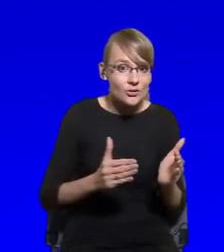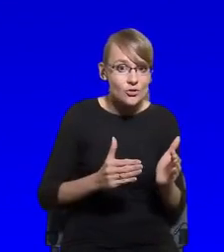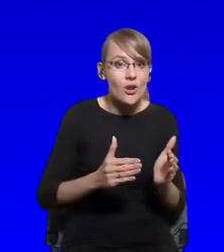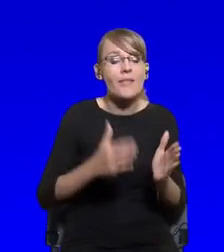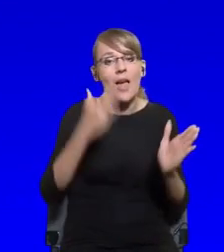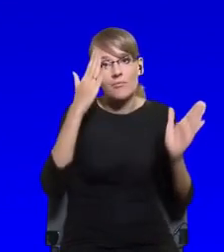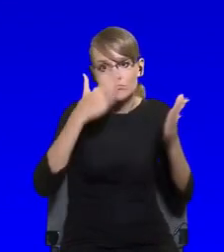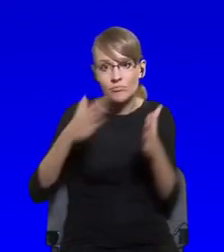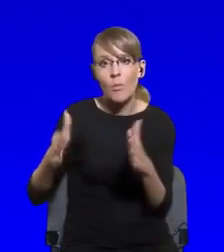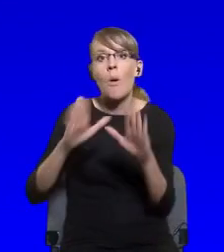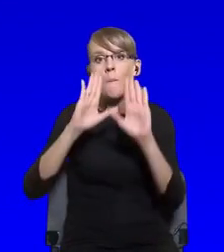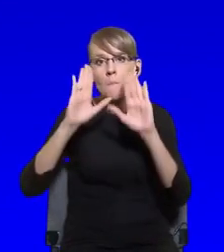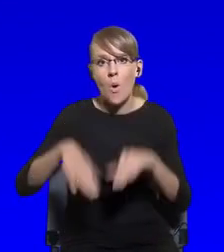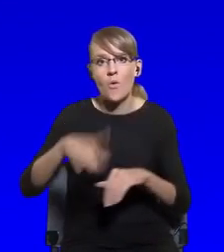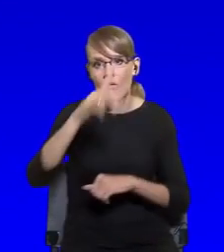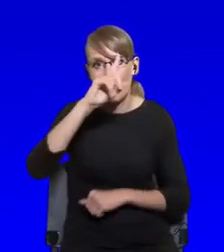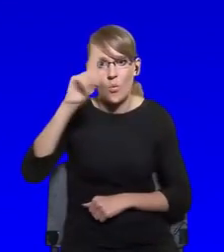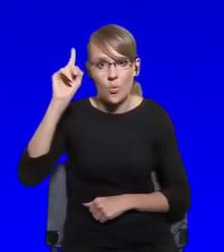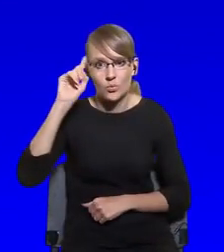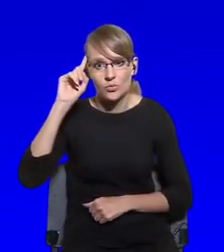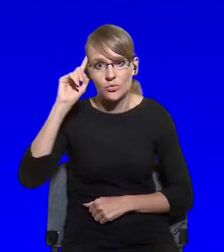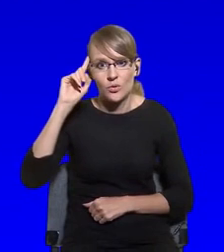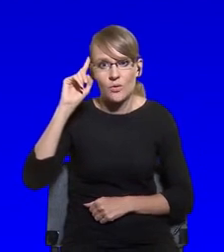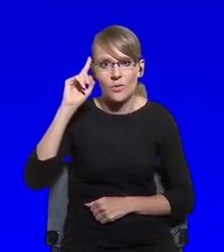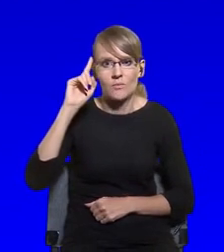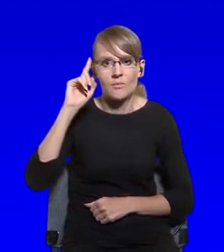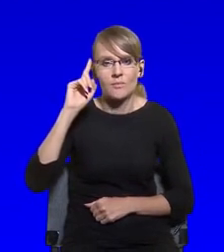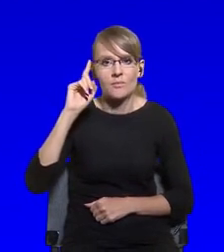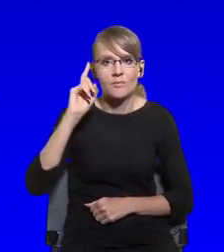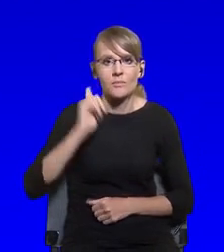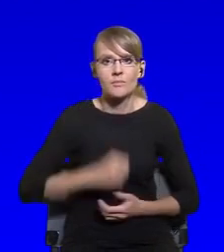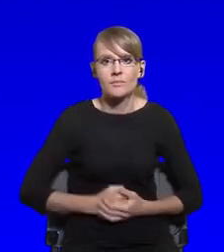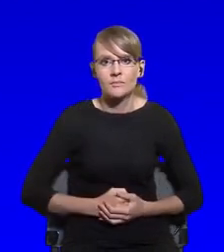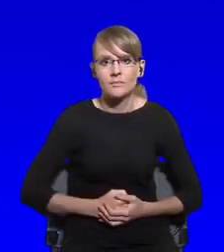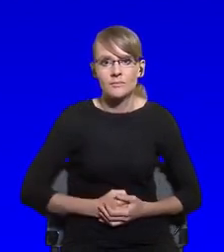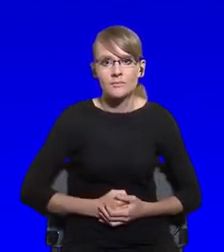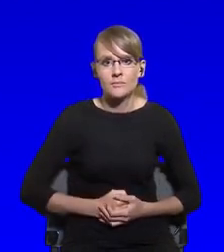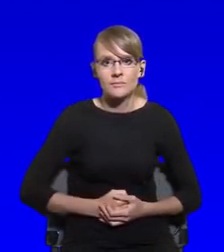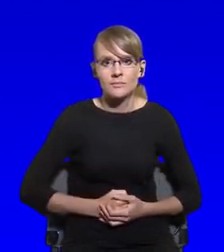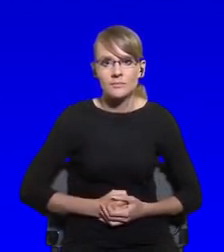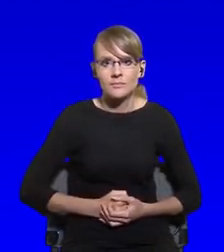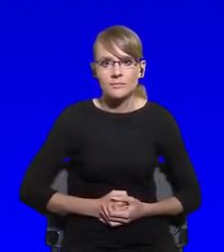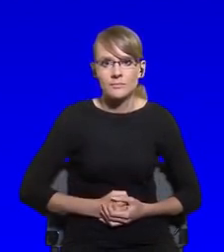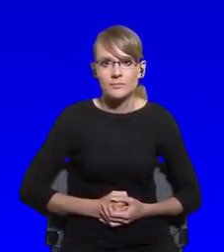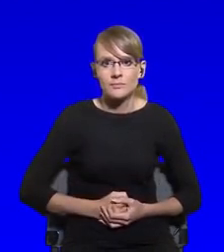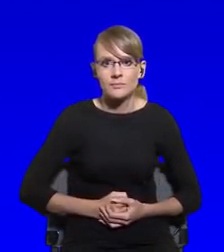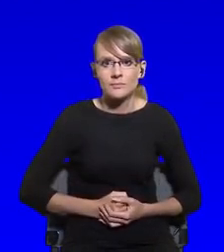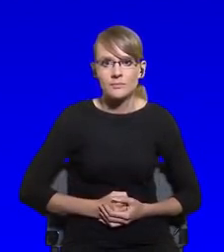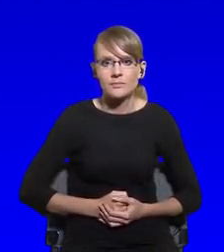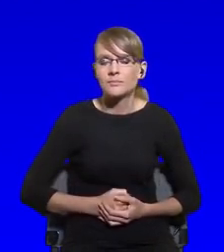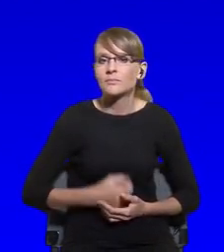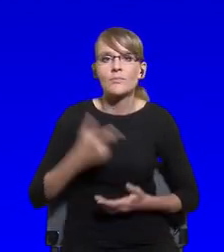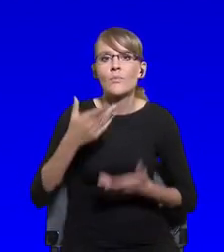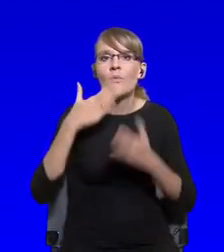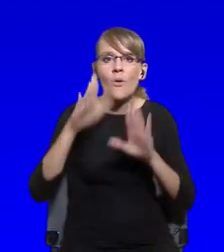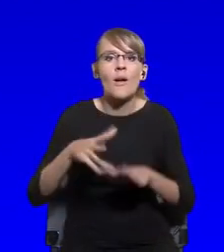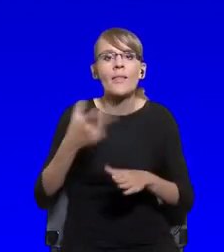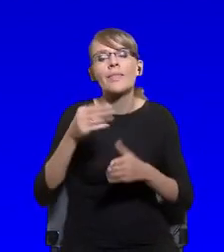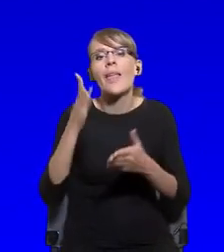well, not only express their uncertainty about